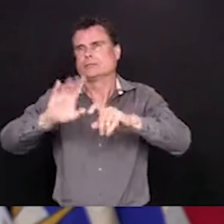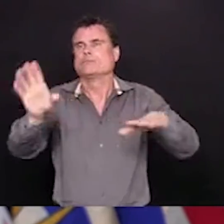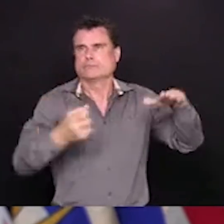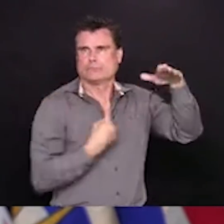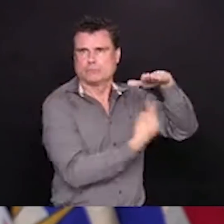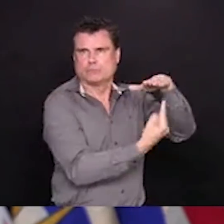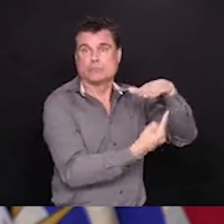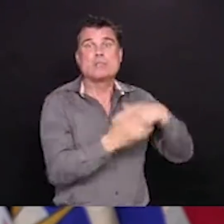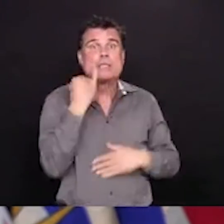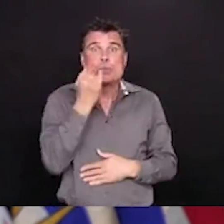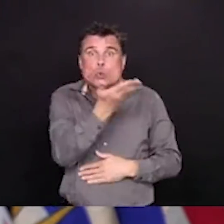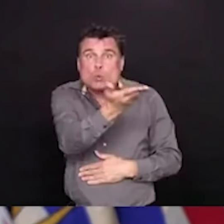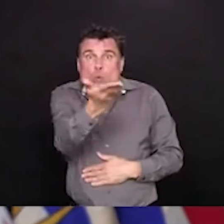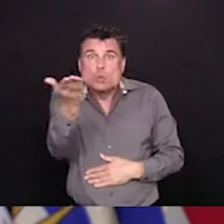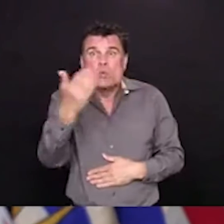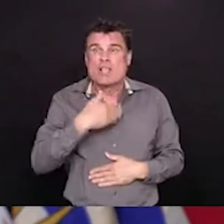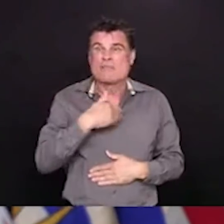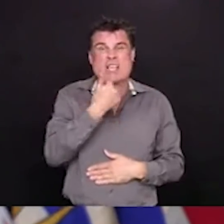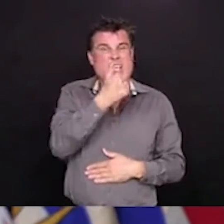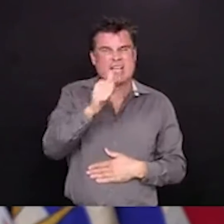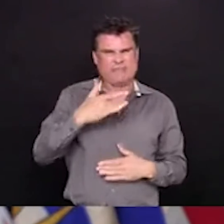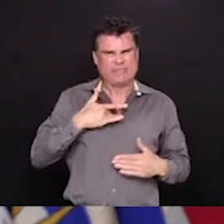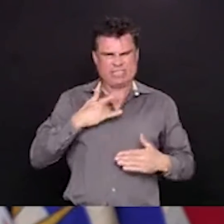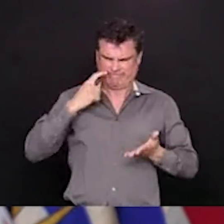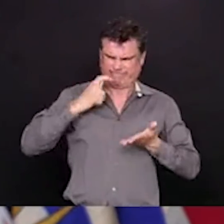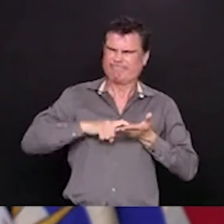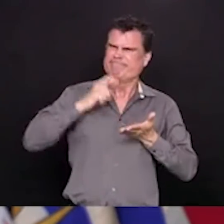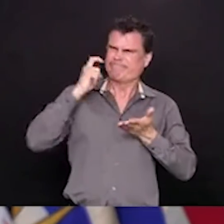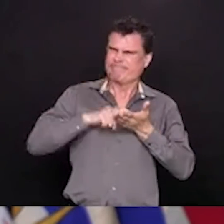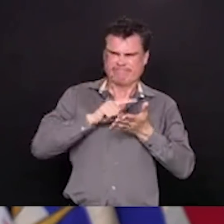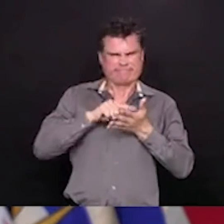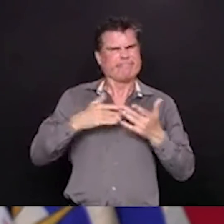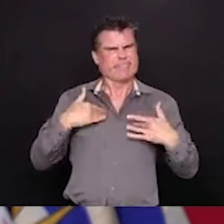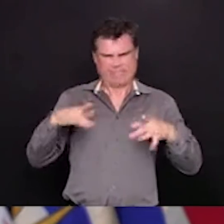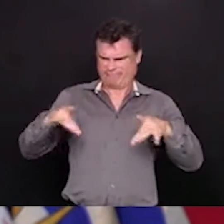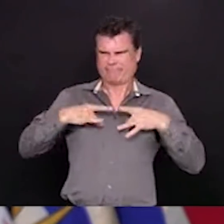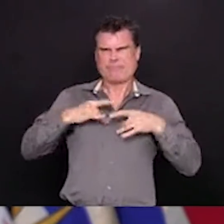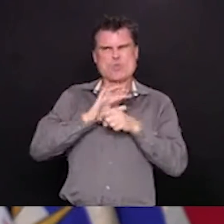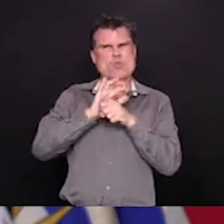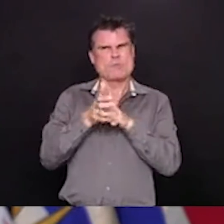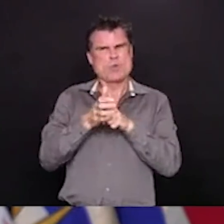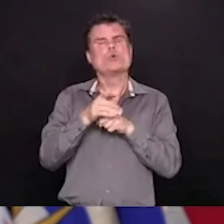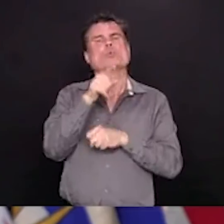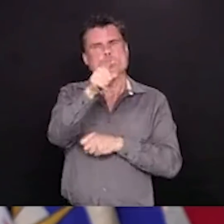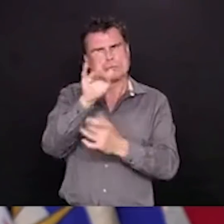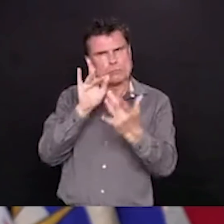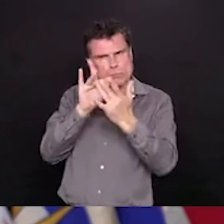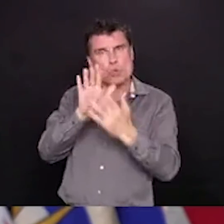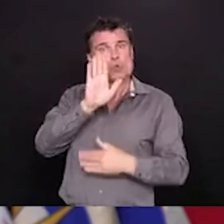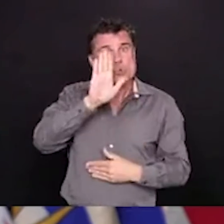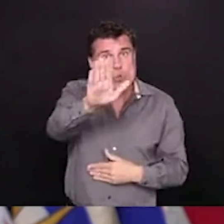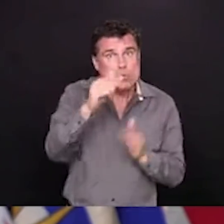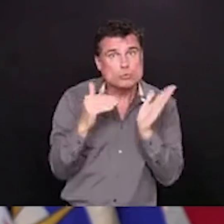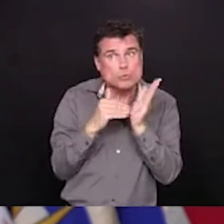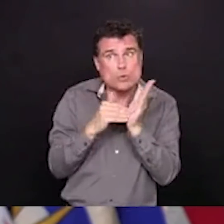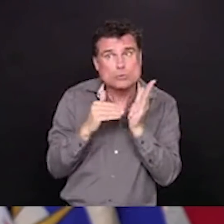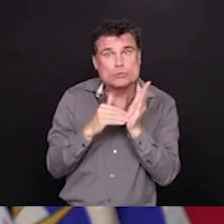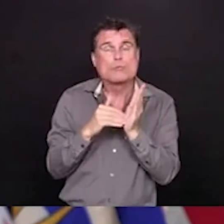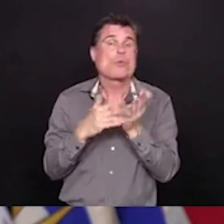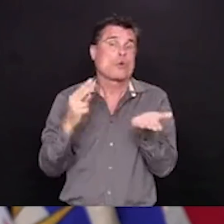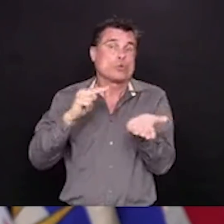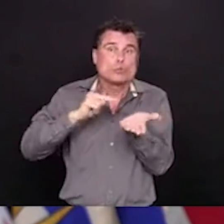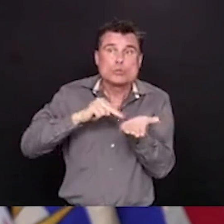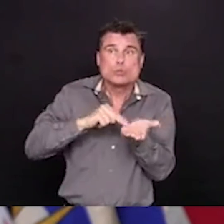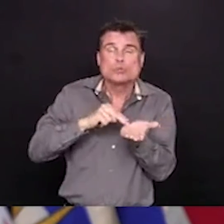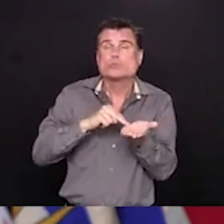your family physician, if you have your nurse practitioner, or a local community collection centre. And you can call 811 to find